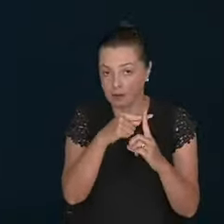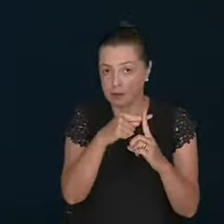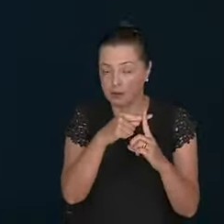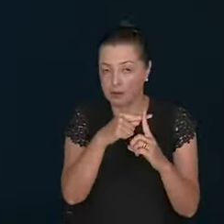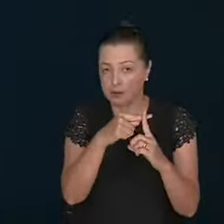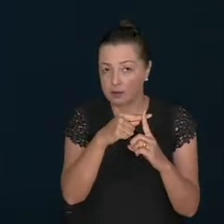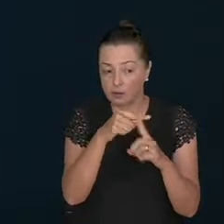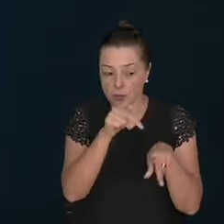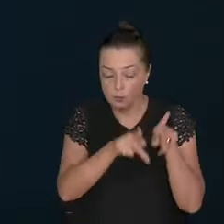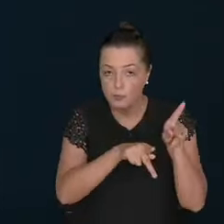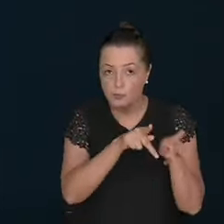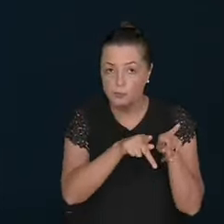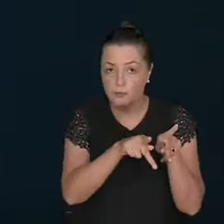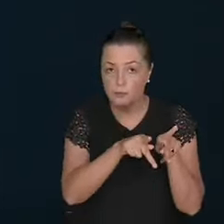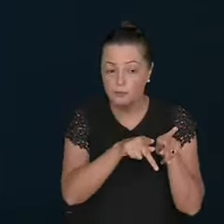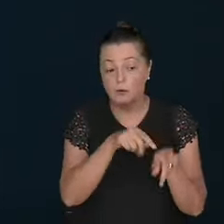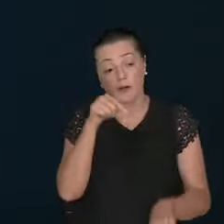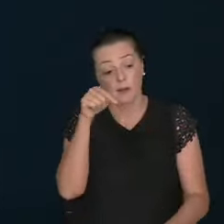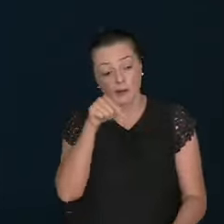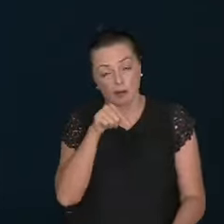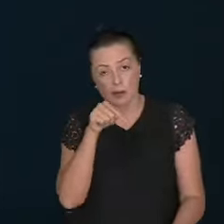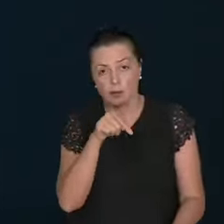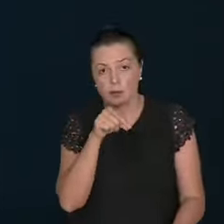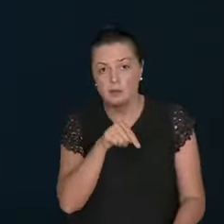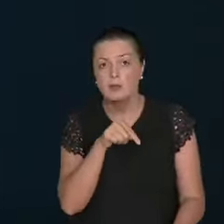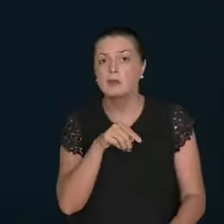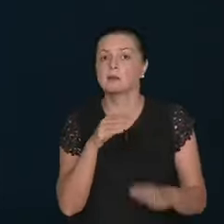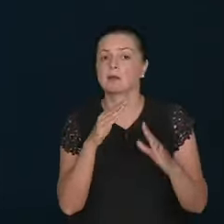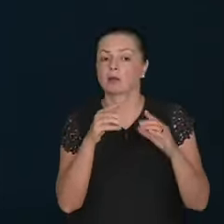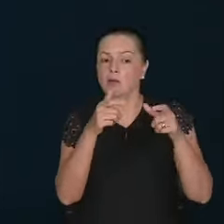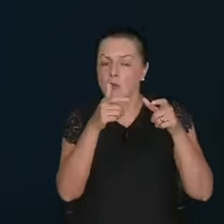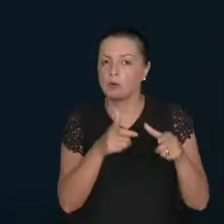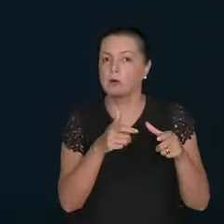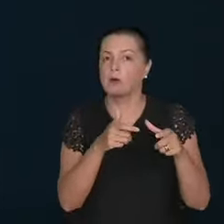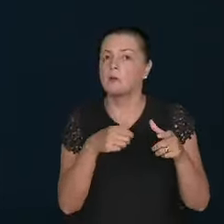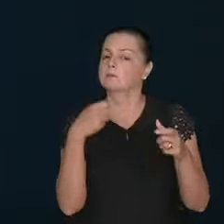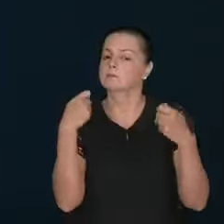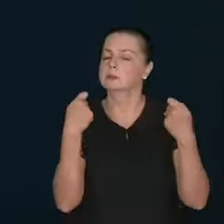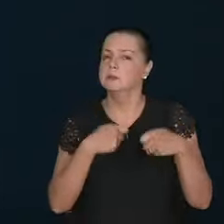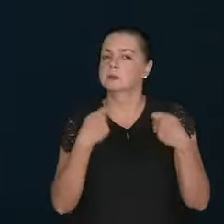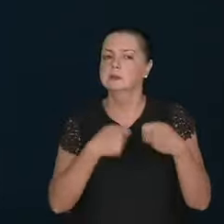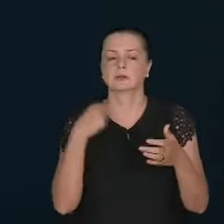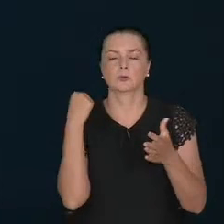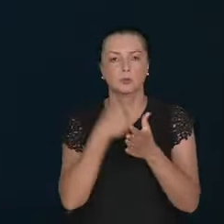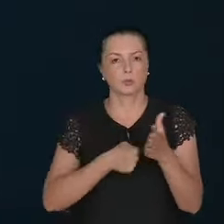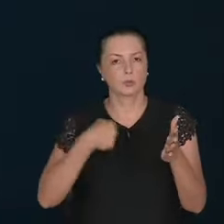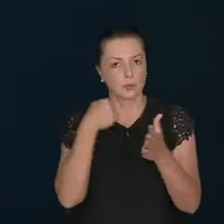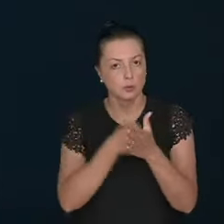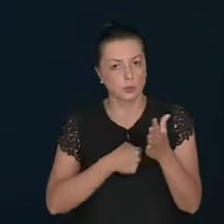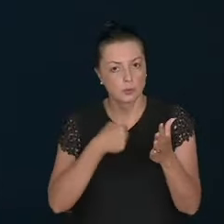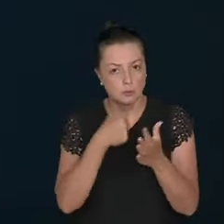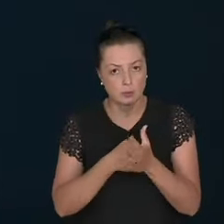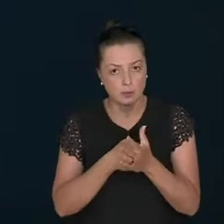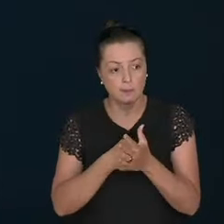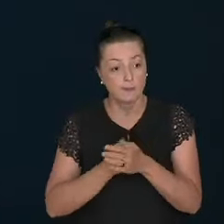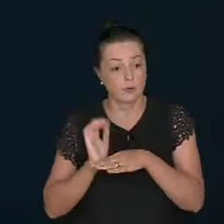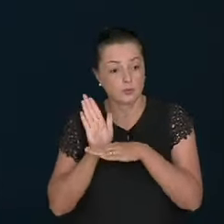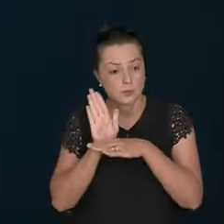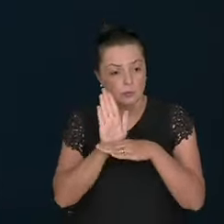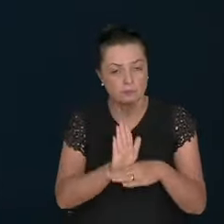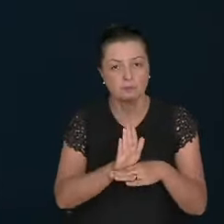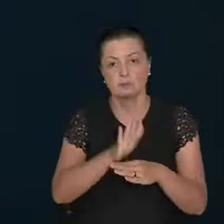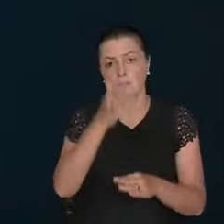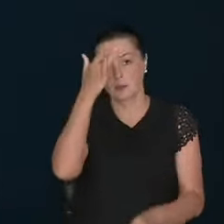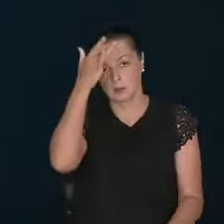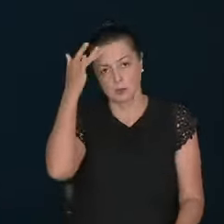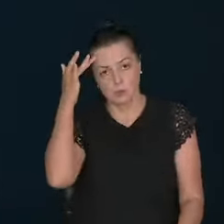So. This institution has to work. Has to fight. In the favor of the souls